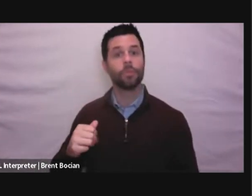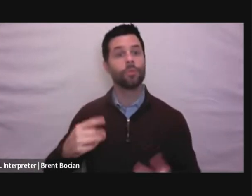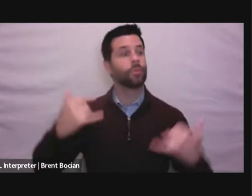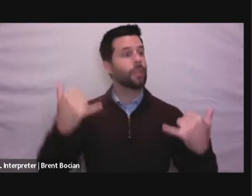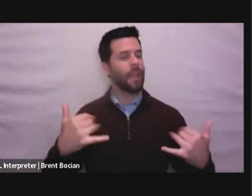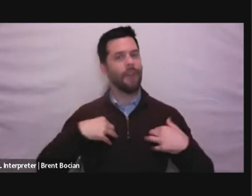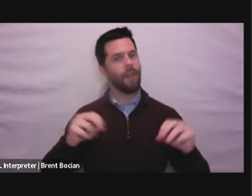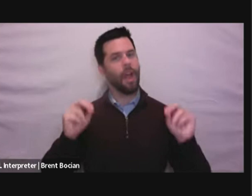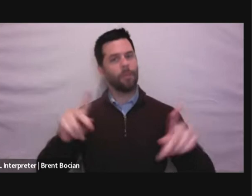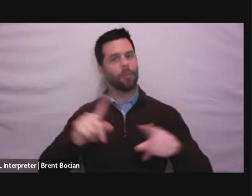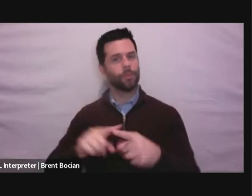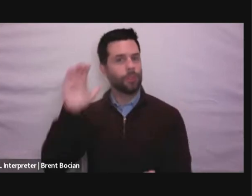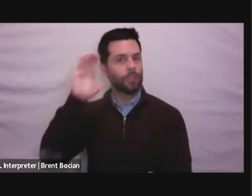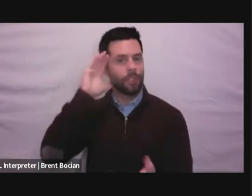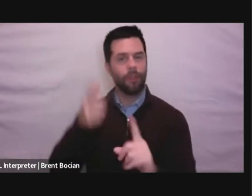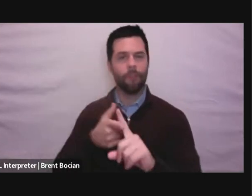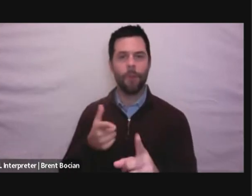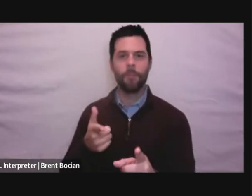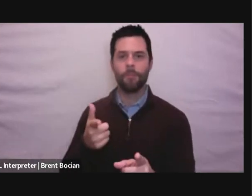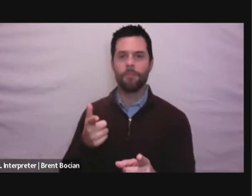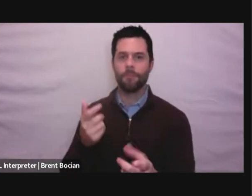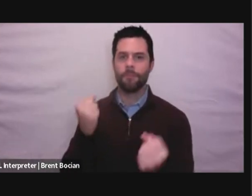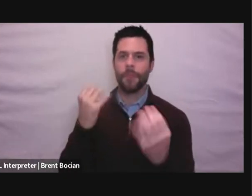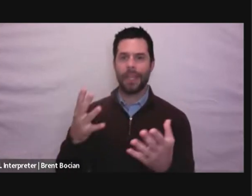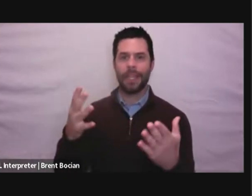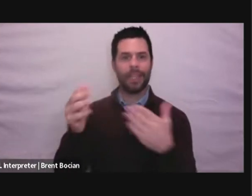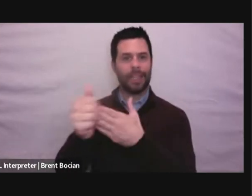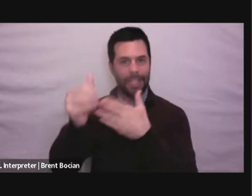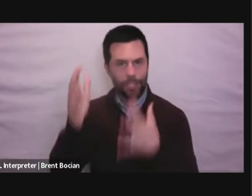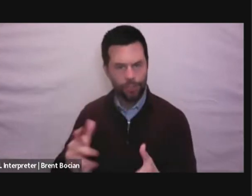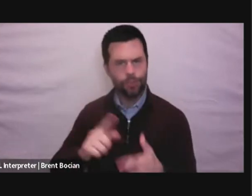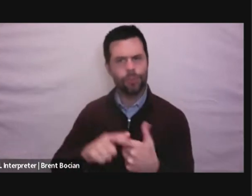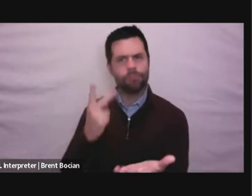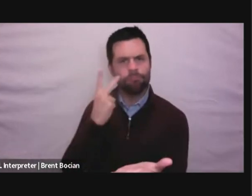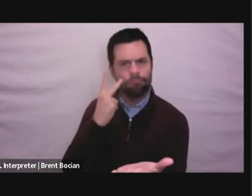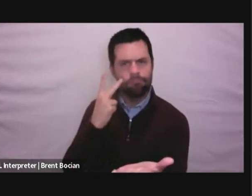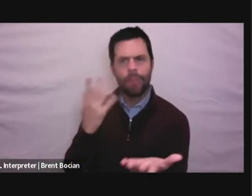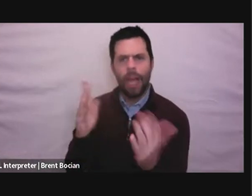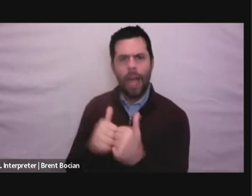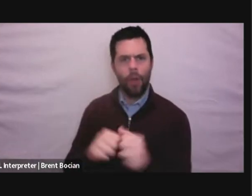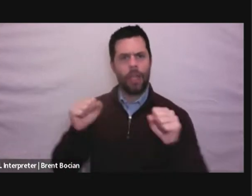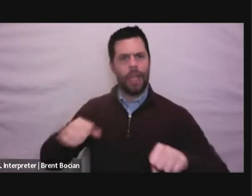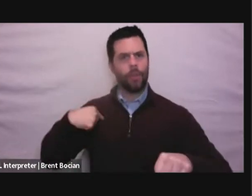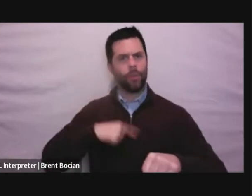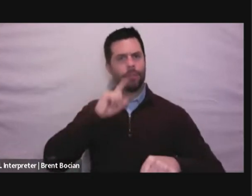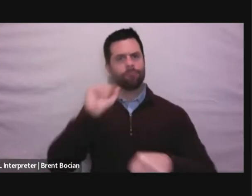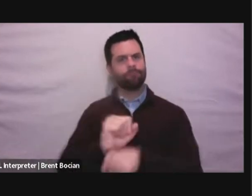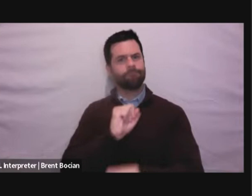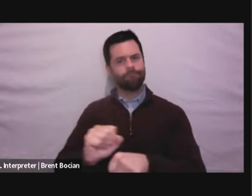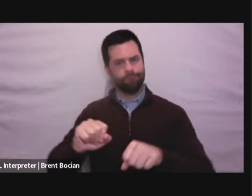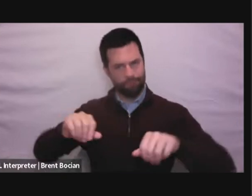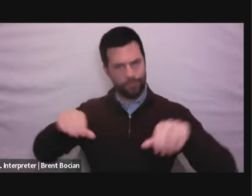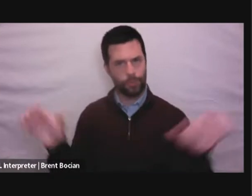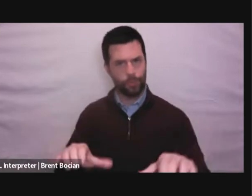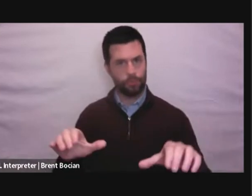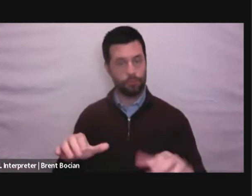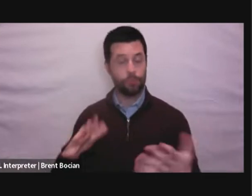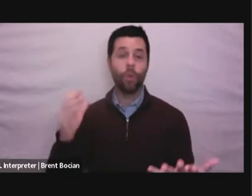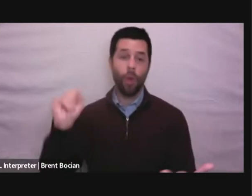opportunity to hear from some of the leading reformers about just how we can actually do that. But governments have a key role to play.